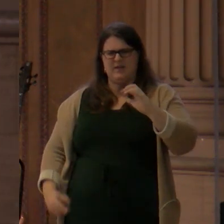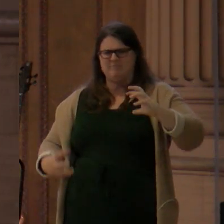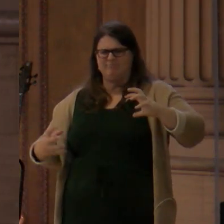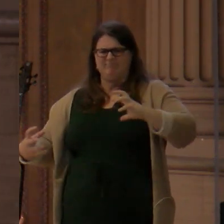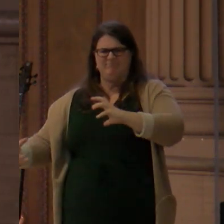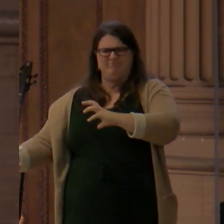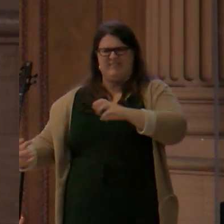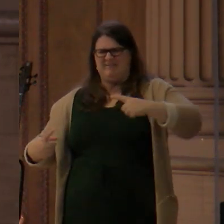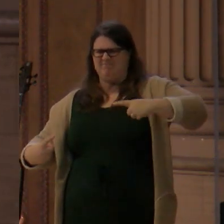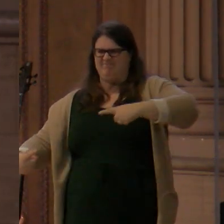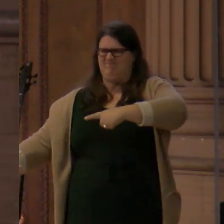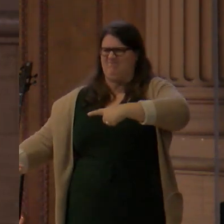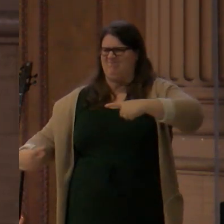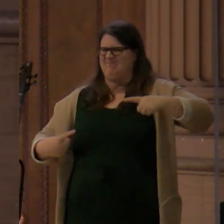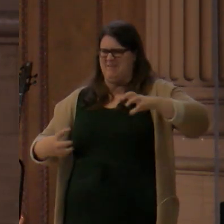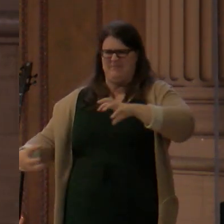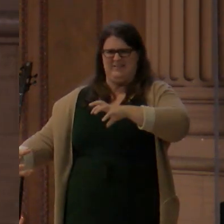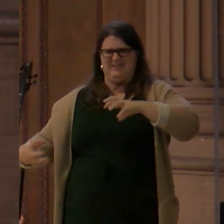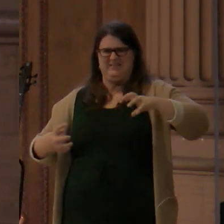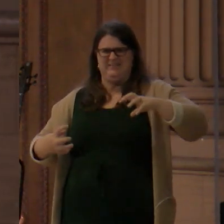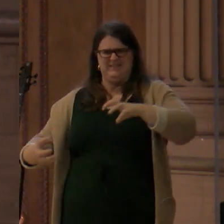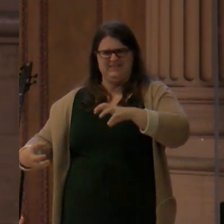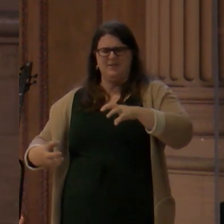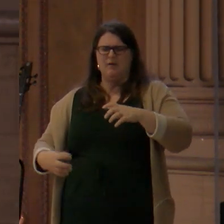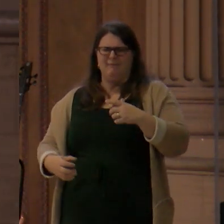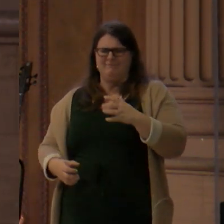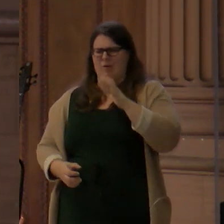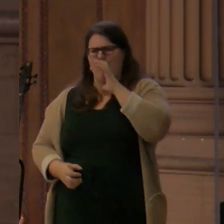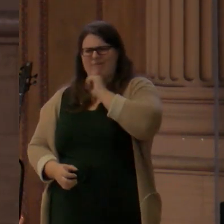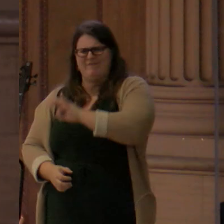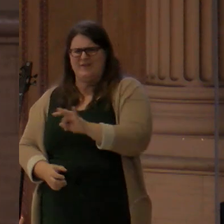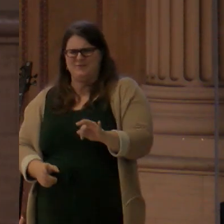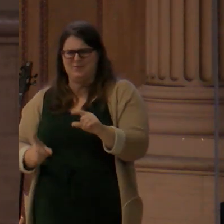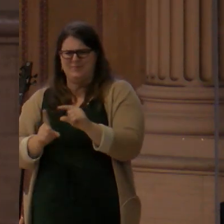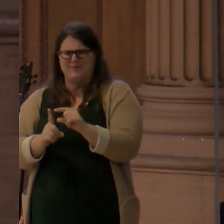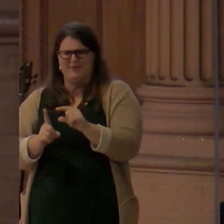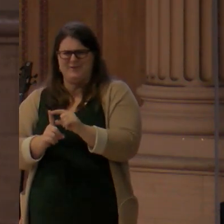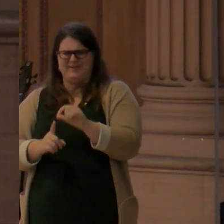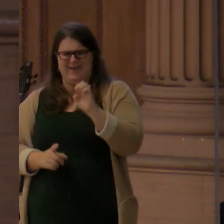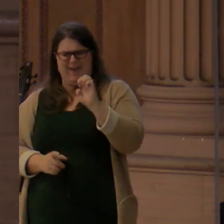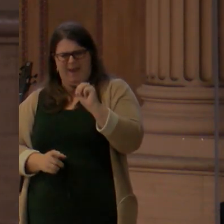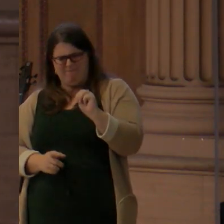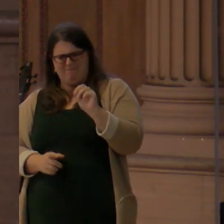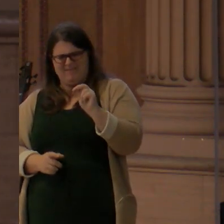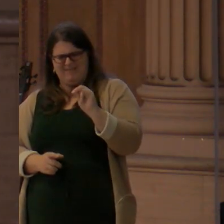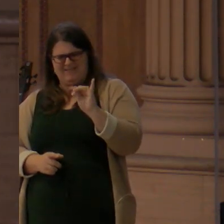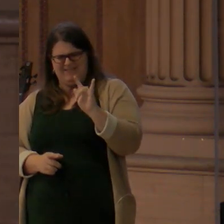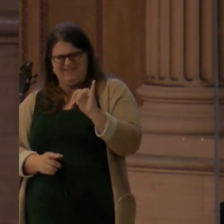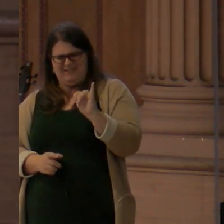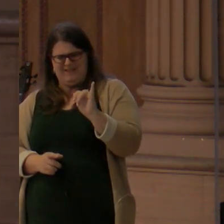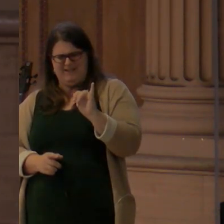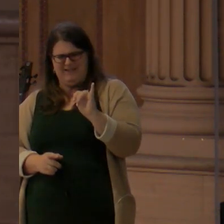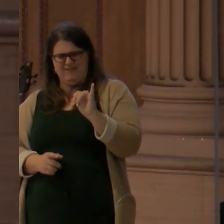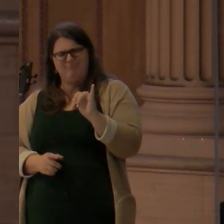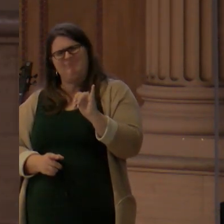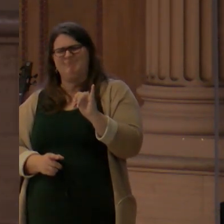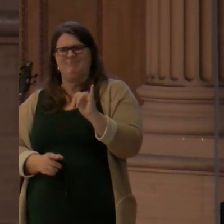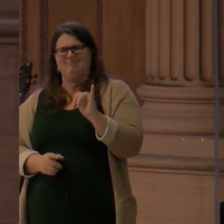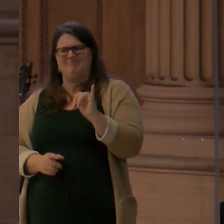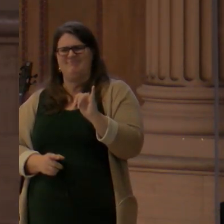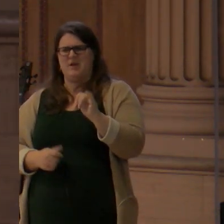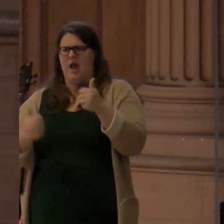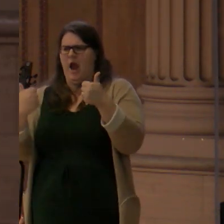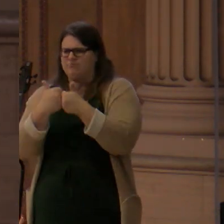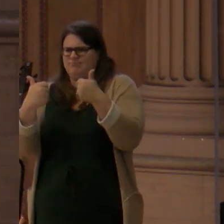between the serpent and the woman. Enmity is a word we don't really use a ton today, but if we kind of understand what it means, right? It's this idea of